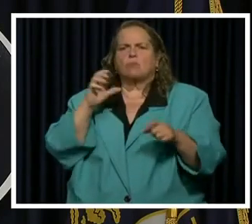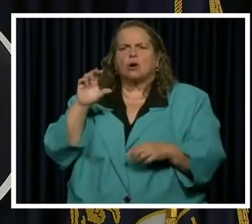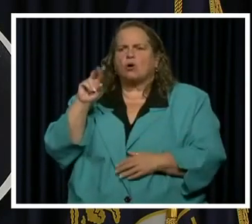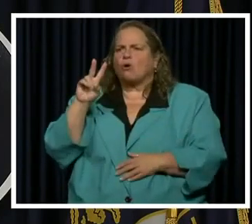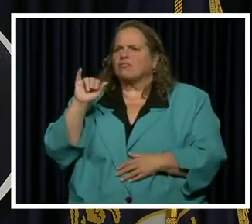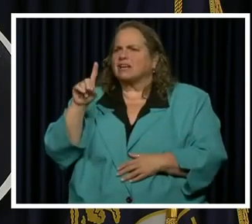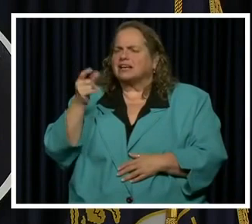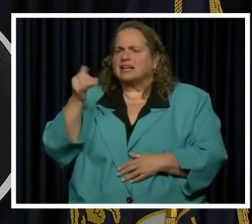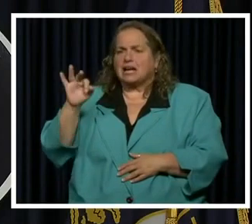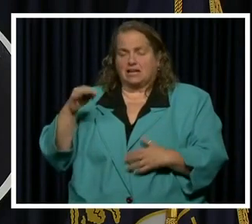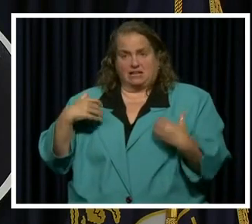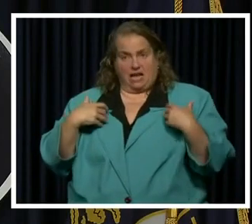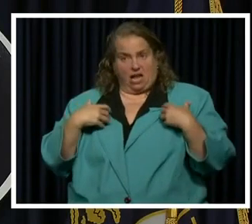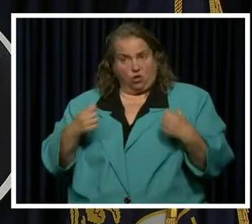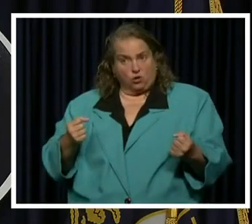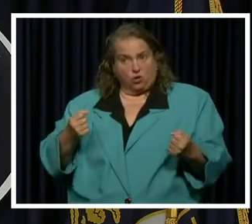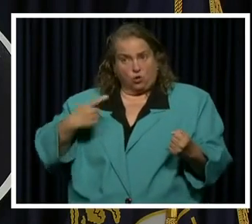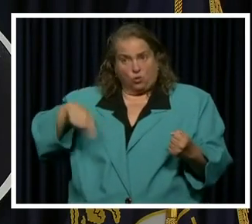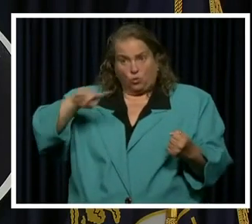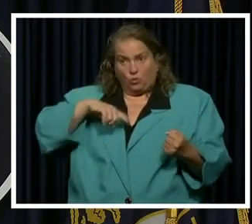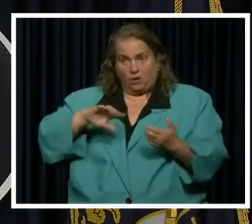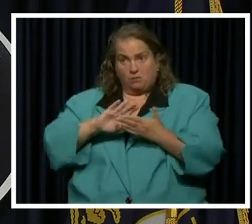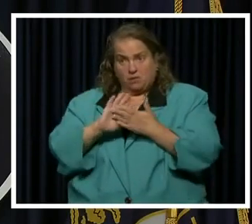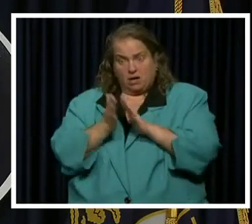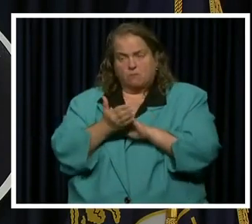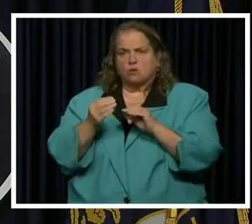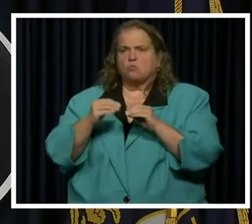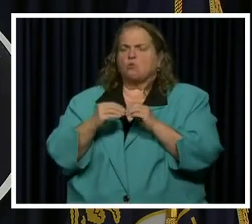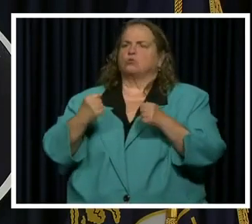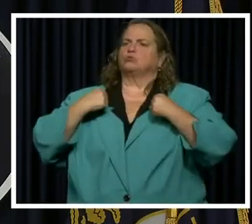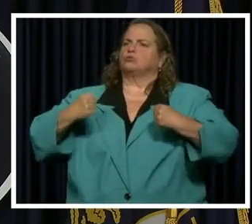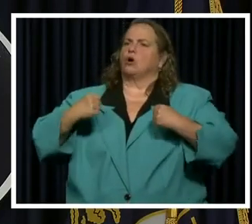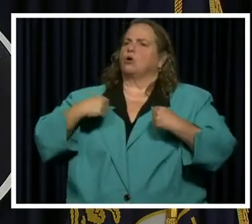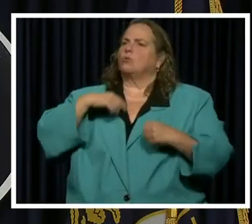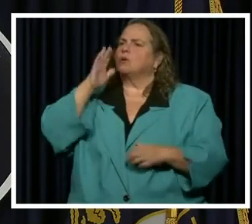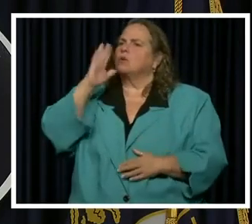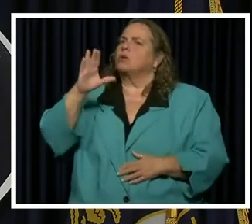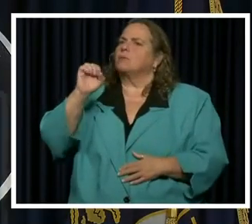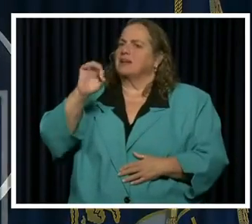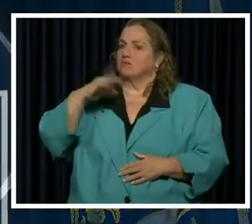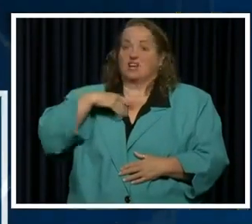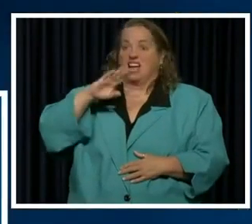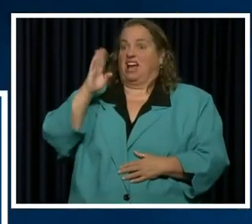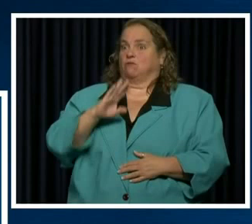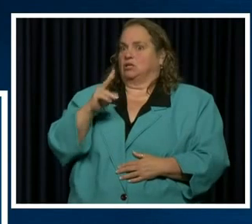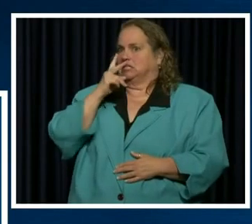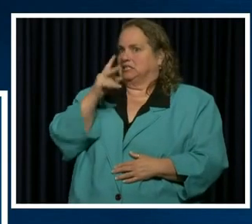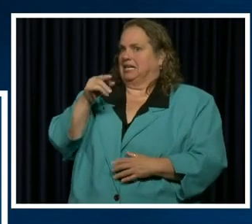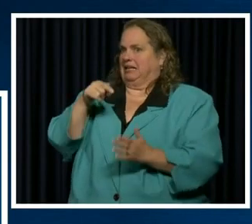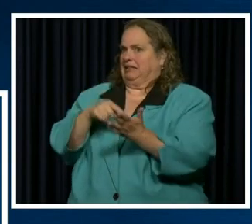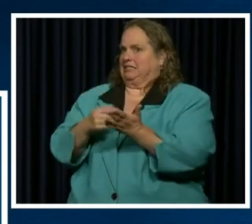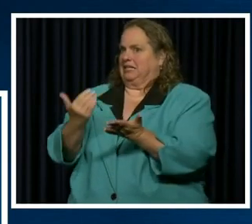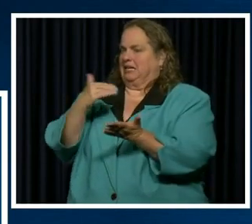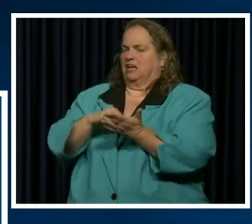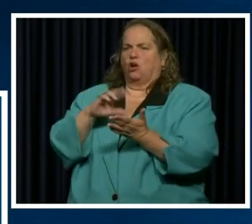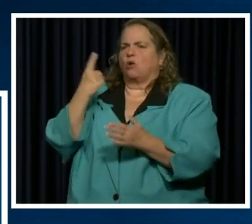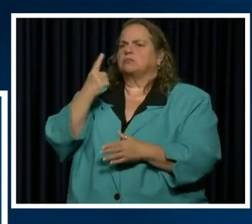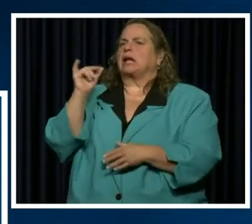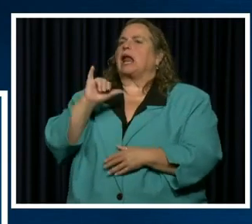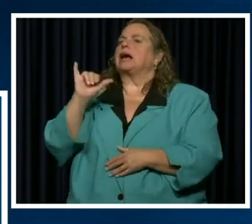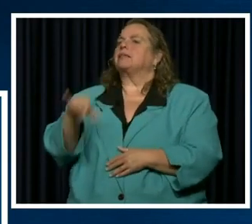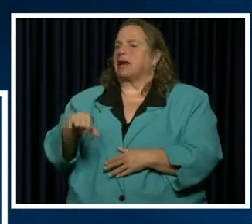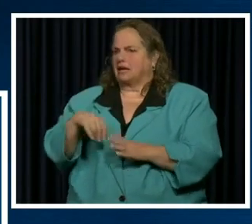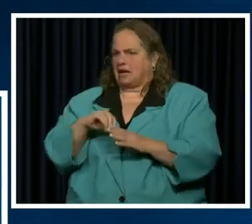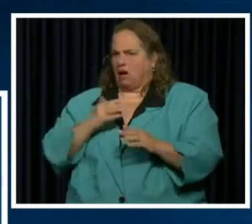that the healthier that we get, the more resilient we will be if we ever see this again or something like this in our lifetime.